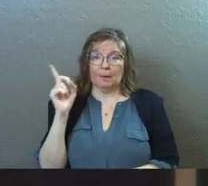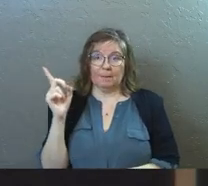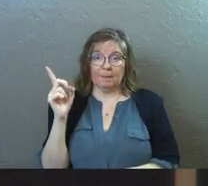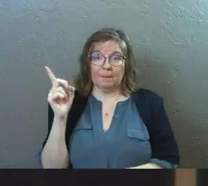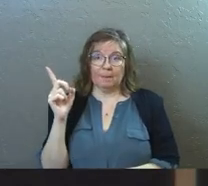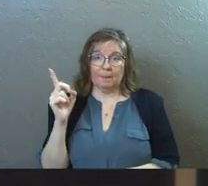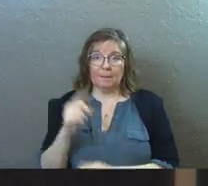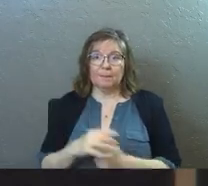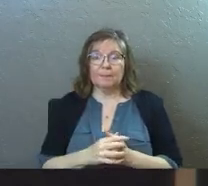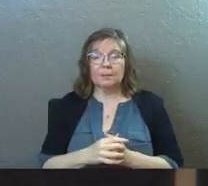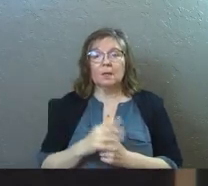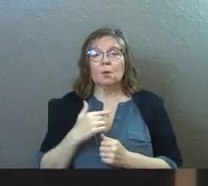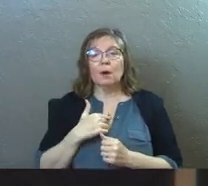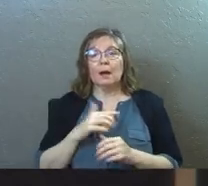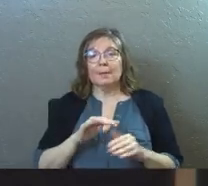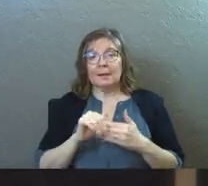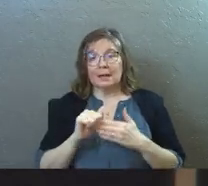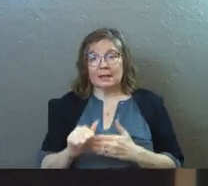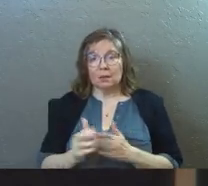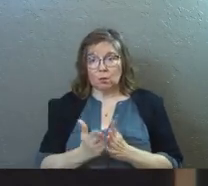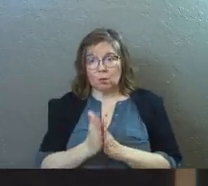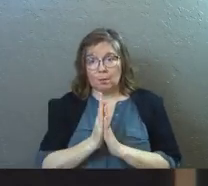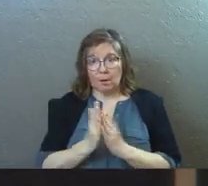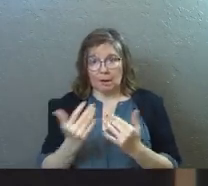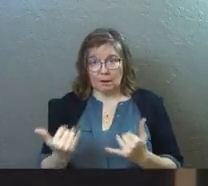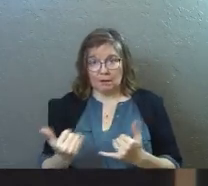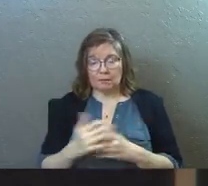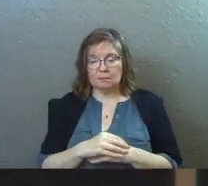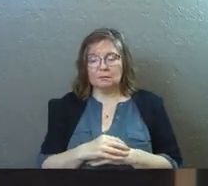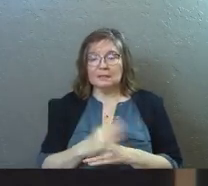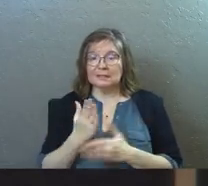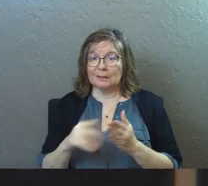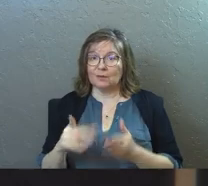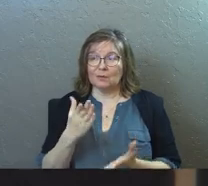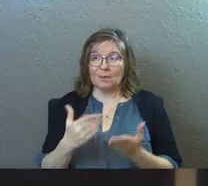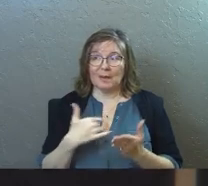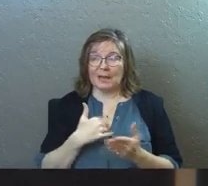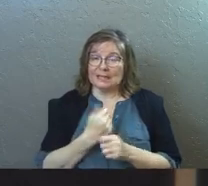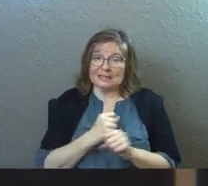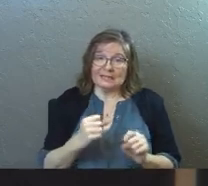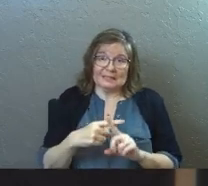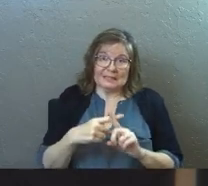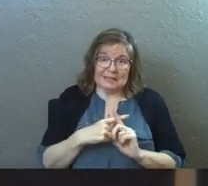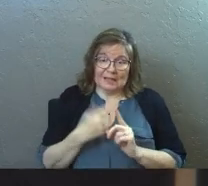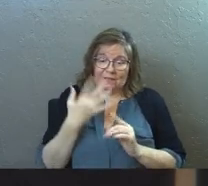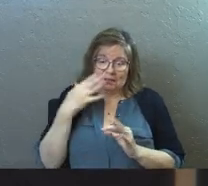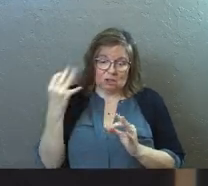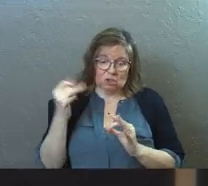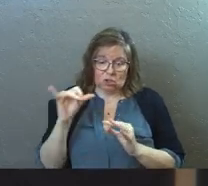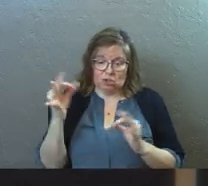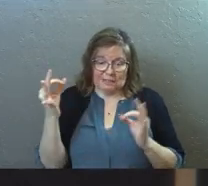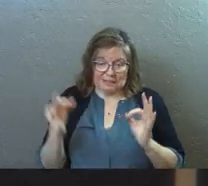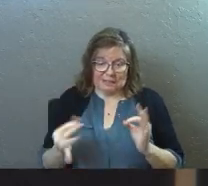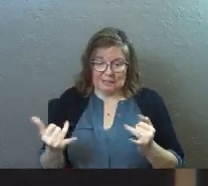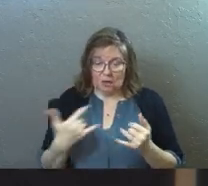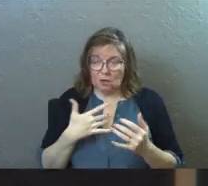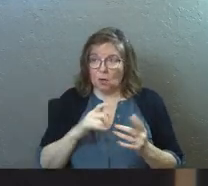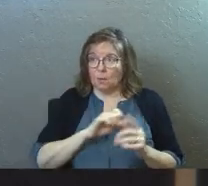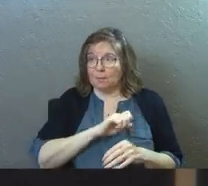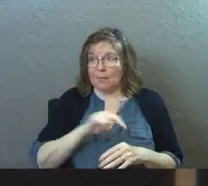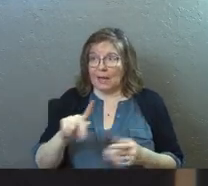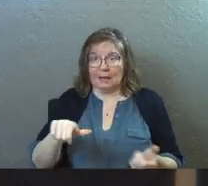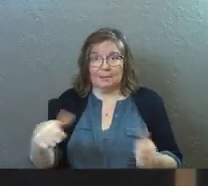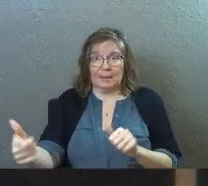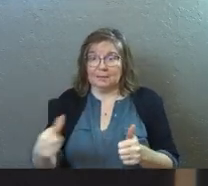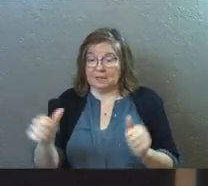him. And so I'm going to lead us through a prayer right now. Some of you guys might get saved, might make an eternal decision right now. And you might go